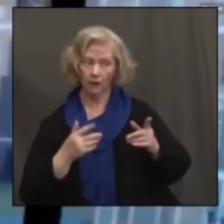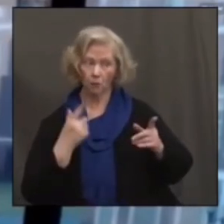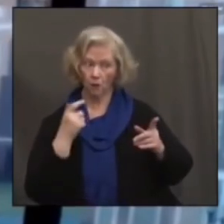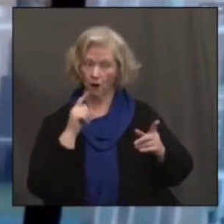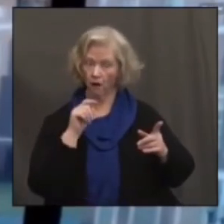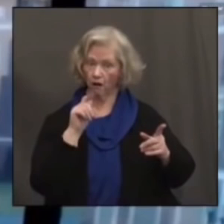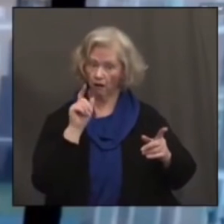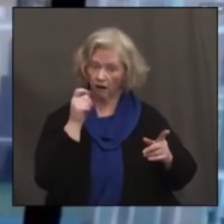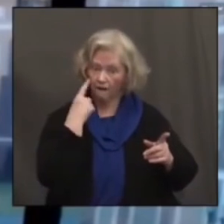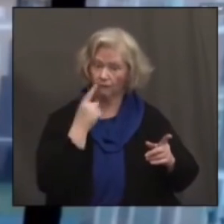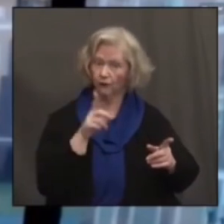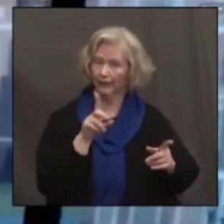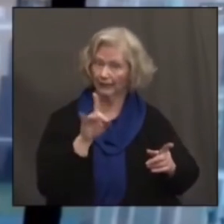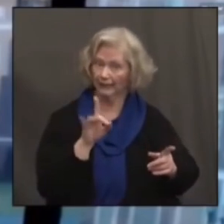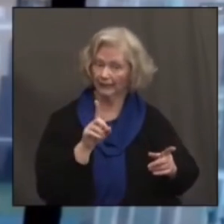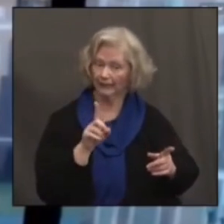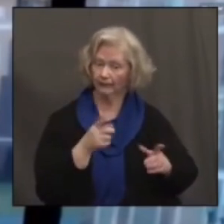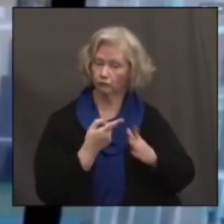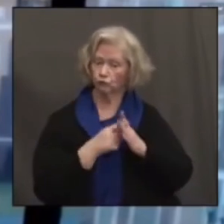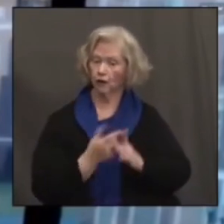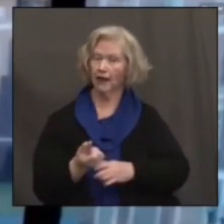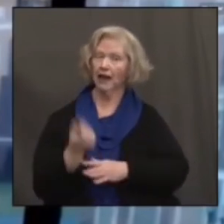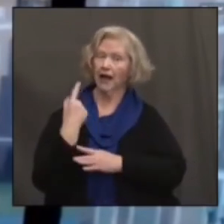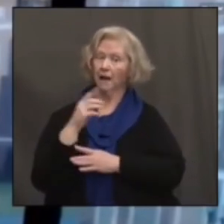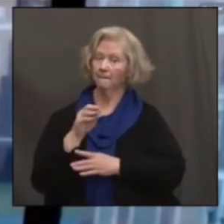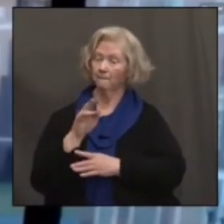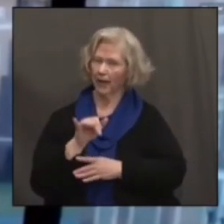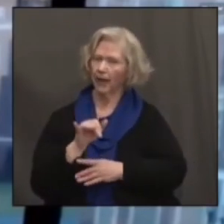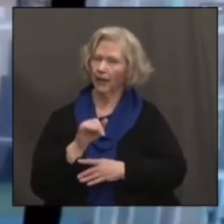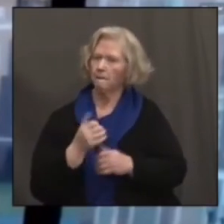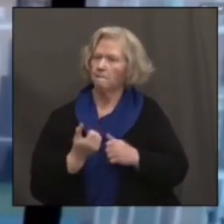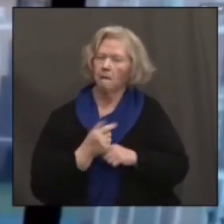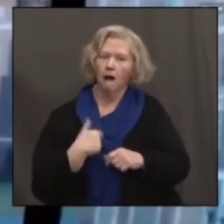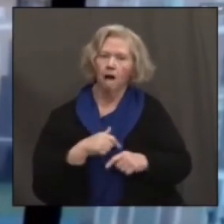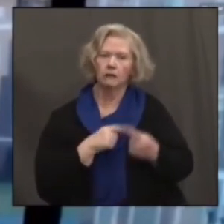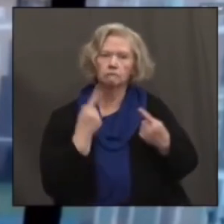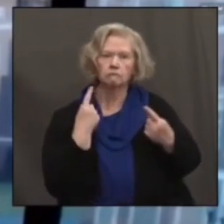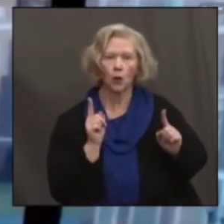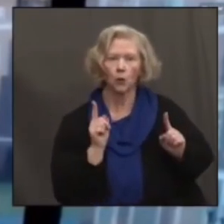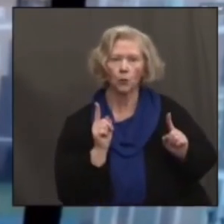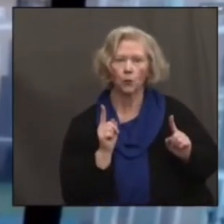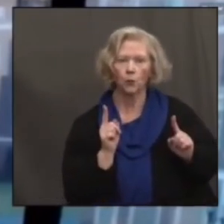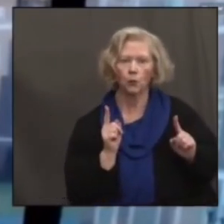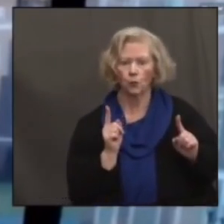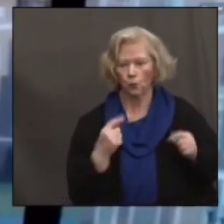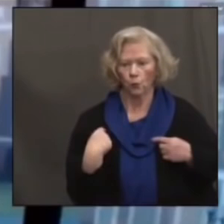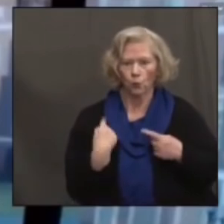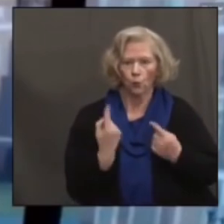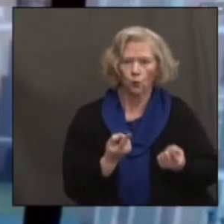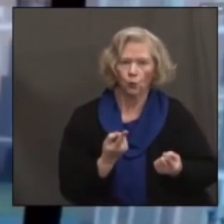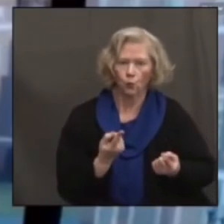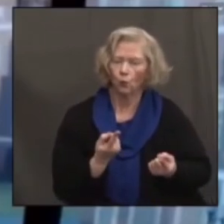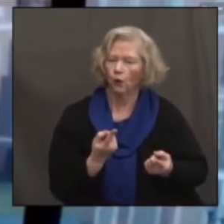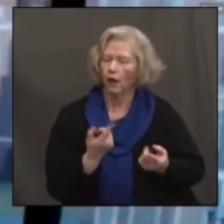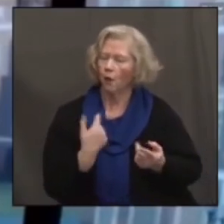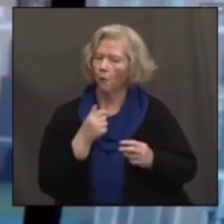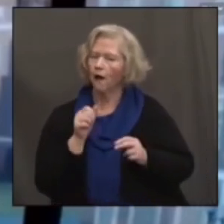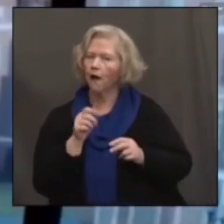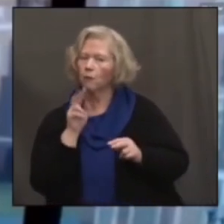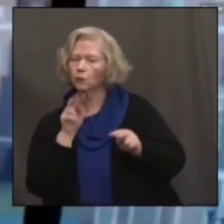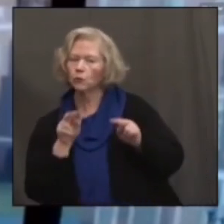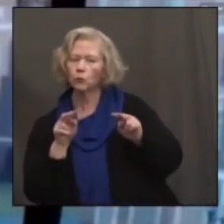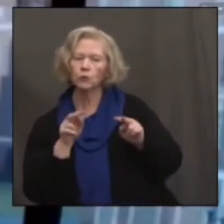you know, back in May, you has carried us through in terms of really understanding the risks and